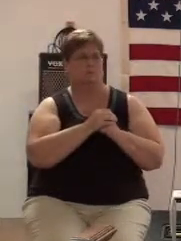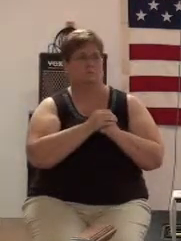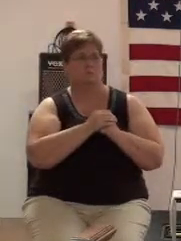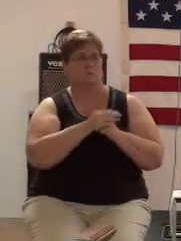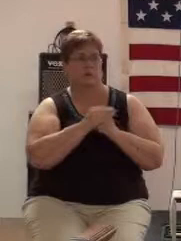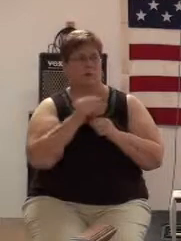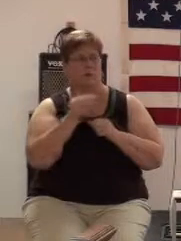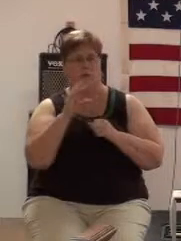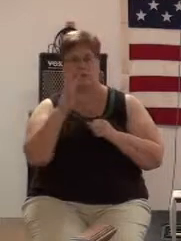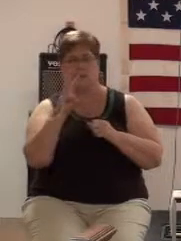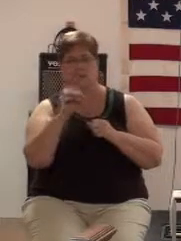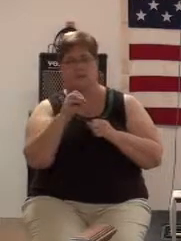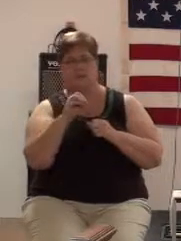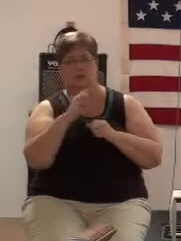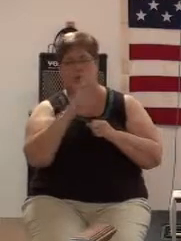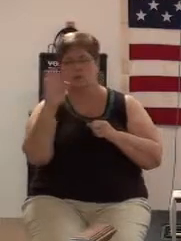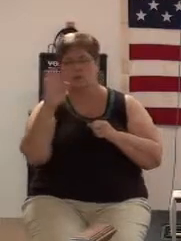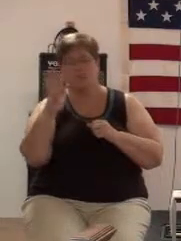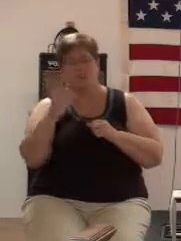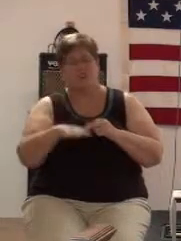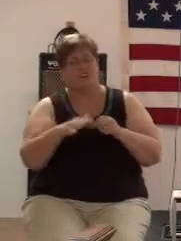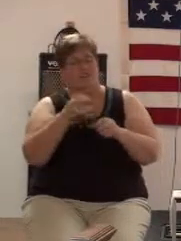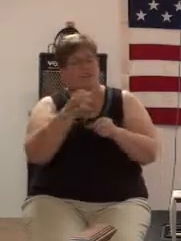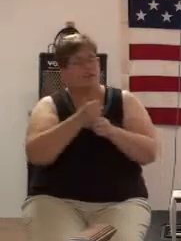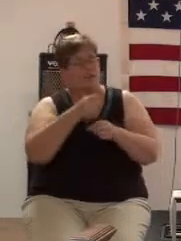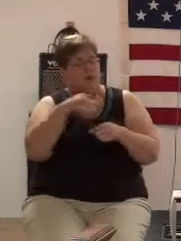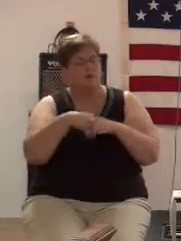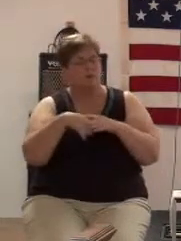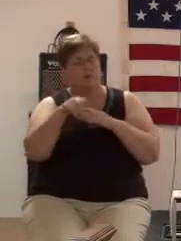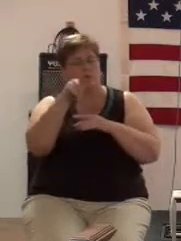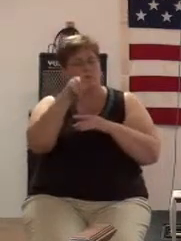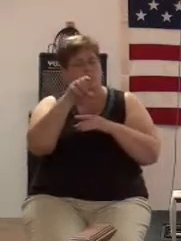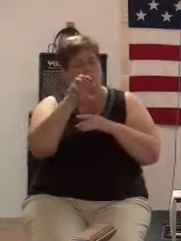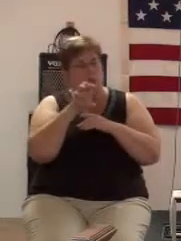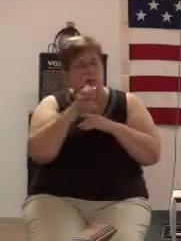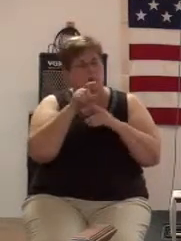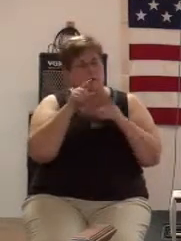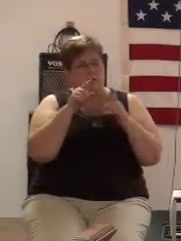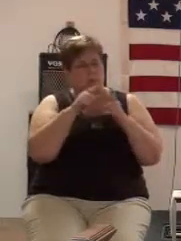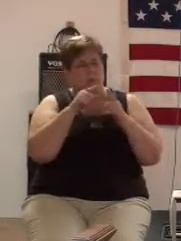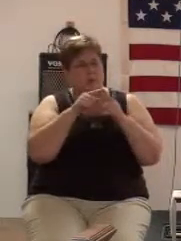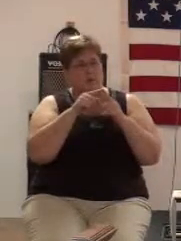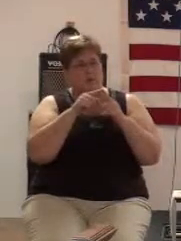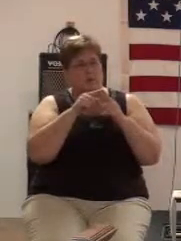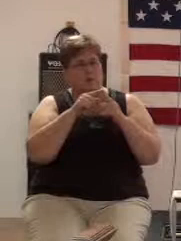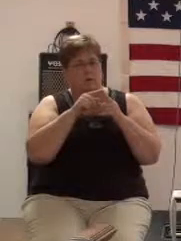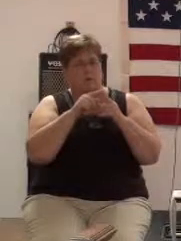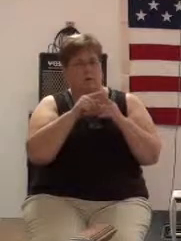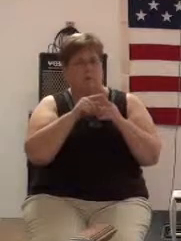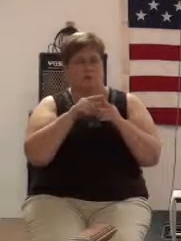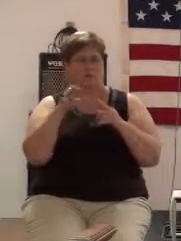and 60 you'll never get into the 100 until you pick your feet up.